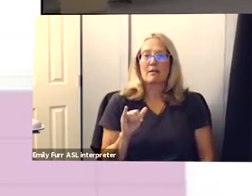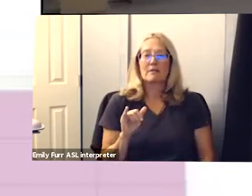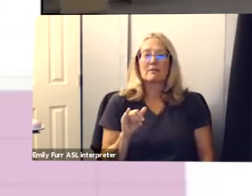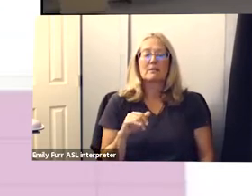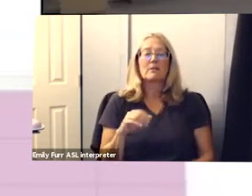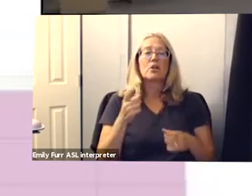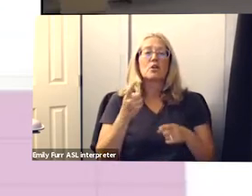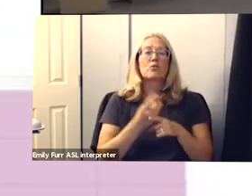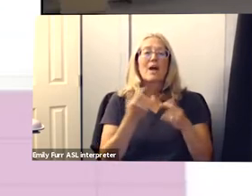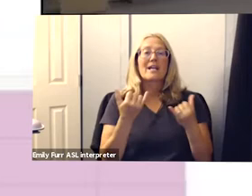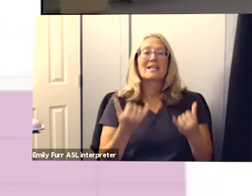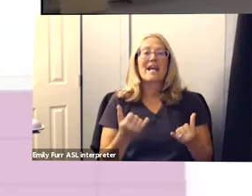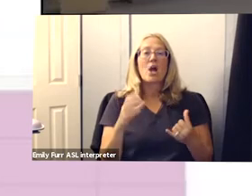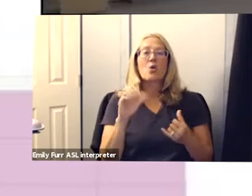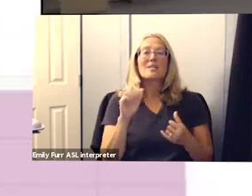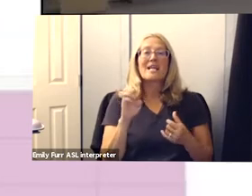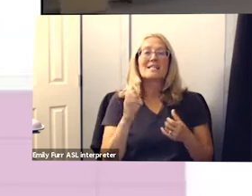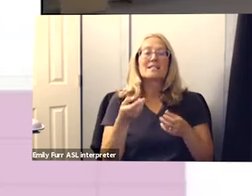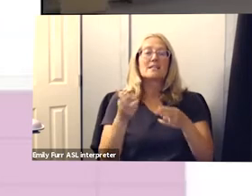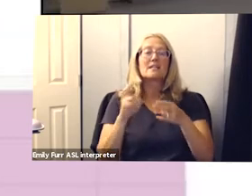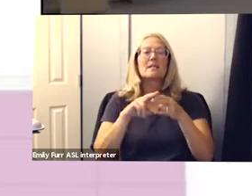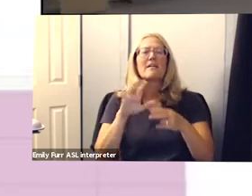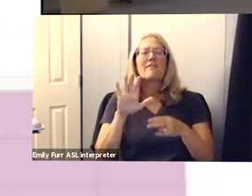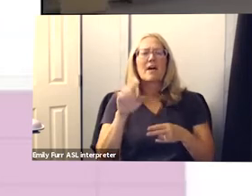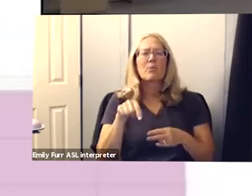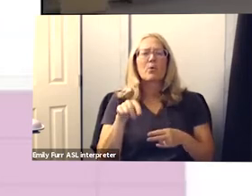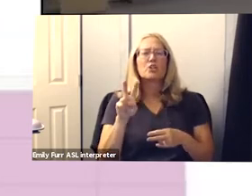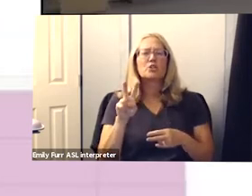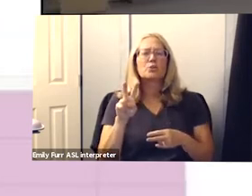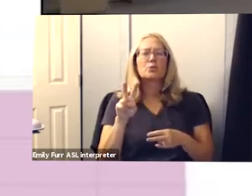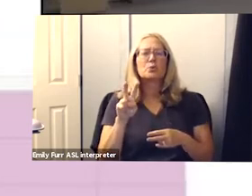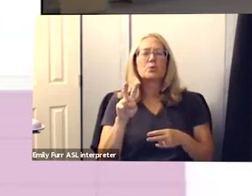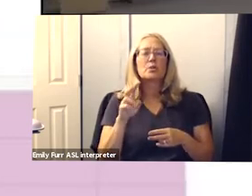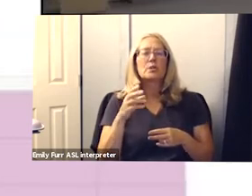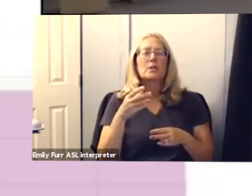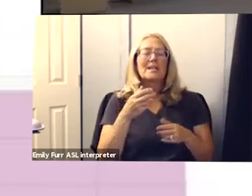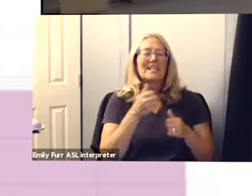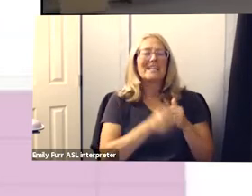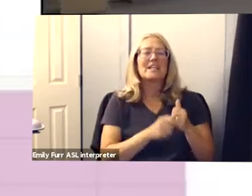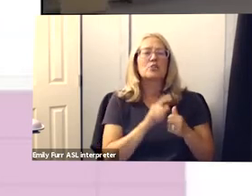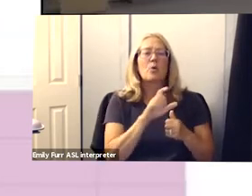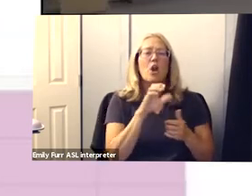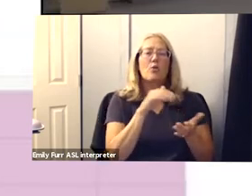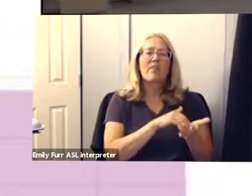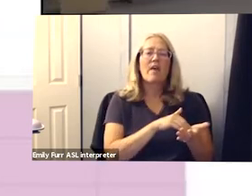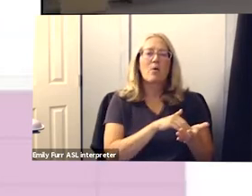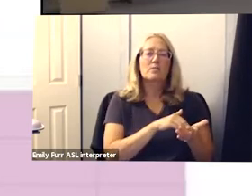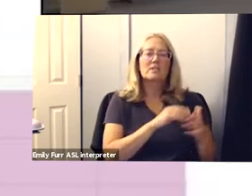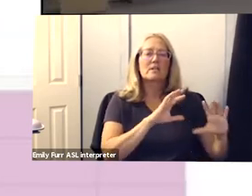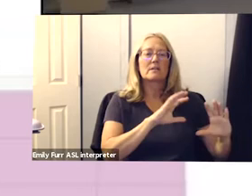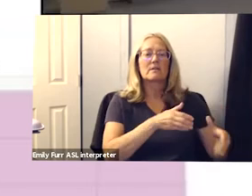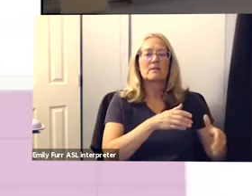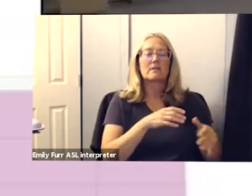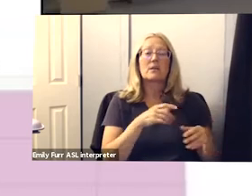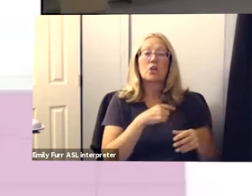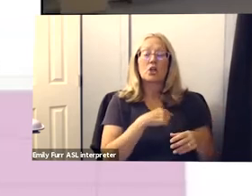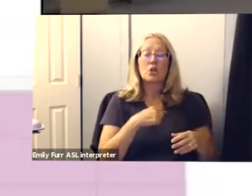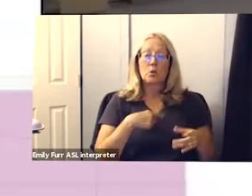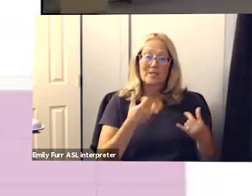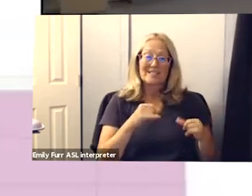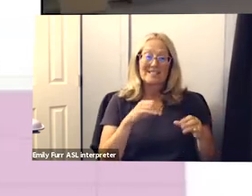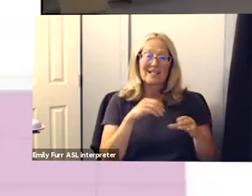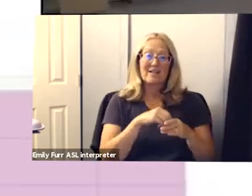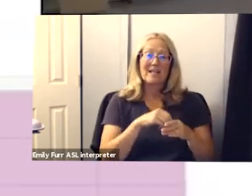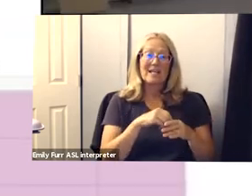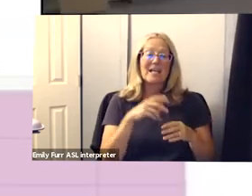now the daily case rate is 5.2 cases per 100 000 if we were still in the um color